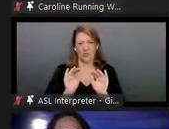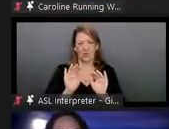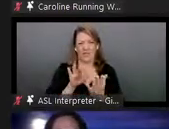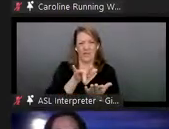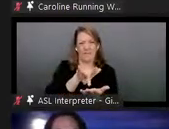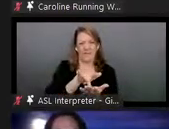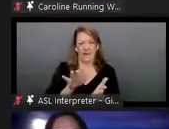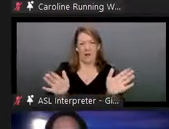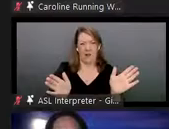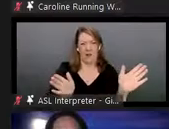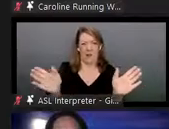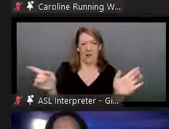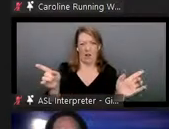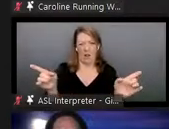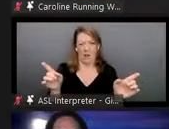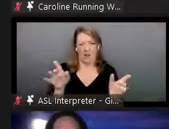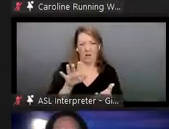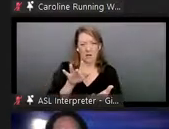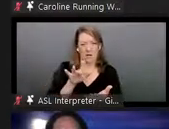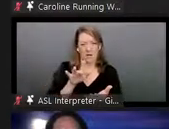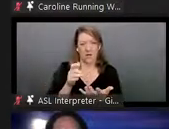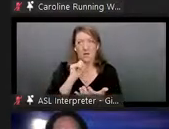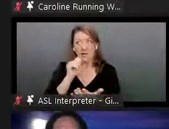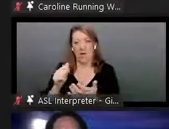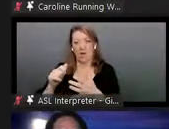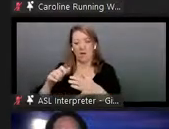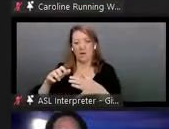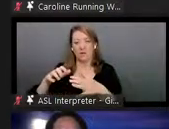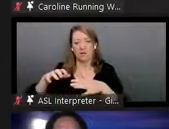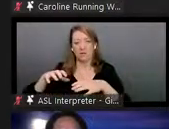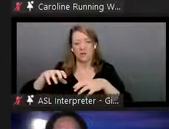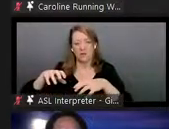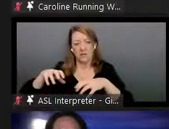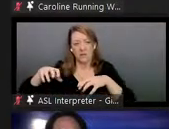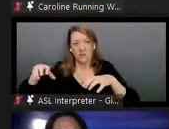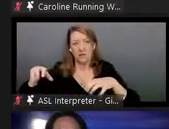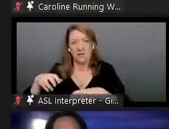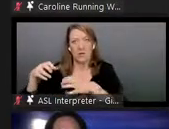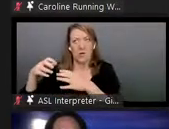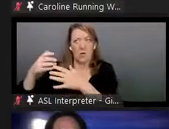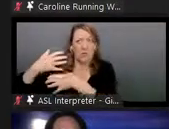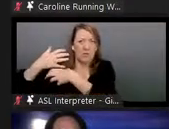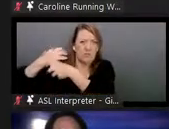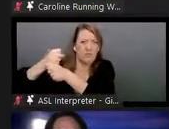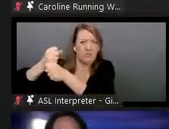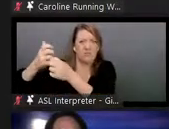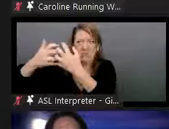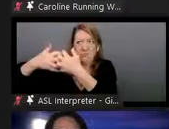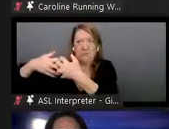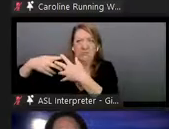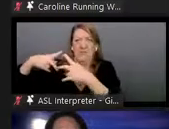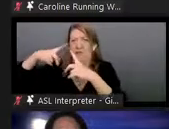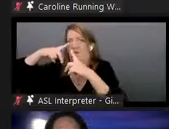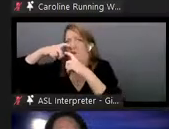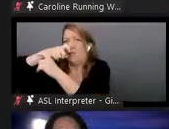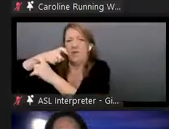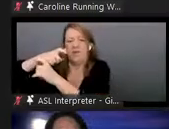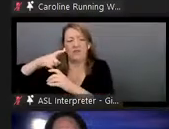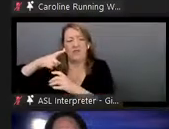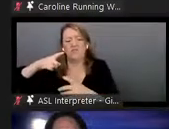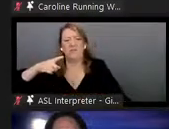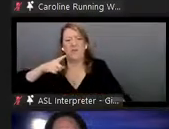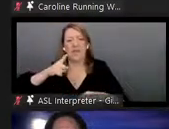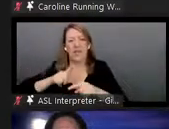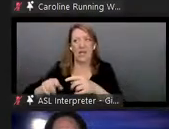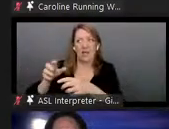we're, we try not to be so ambitious as to, um, as to make things that are so complicated that, um, people